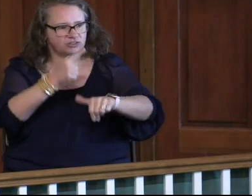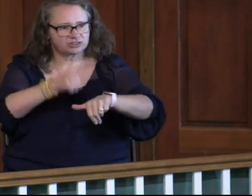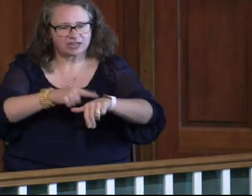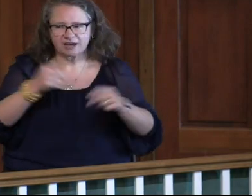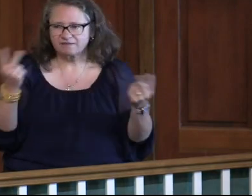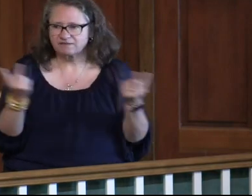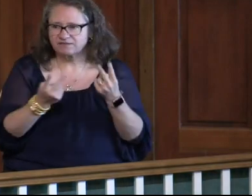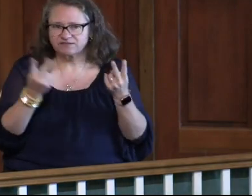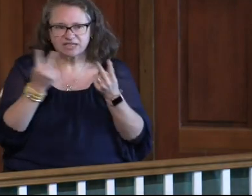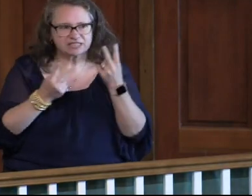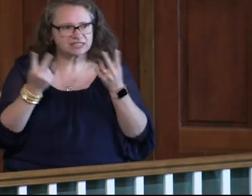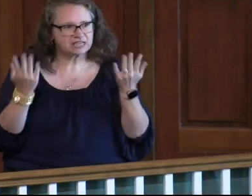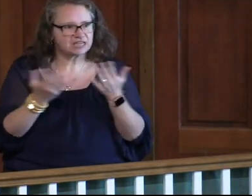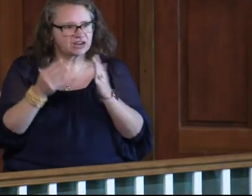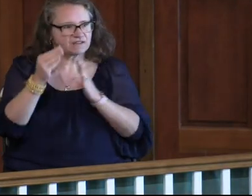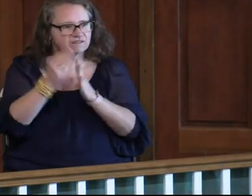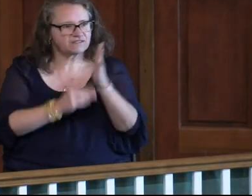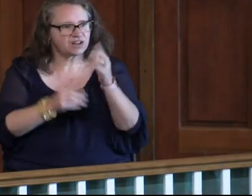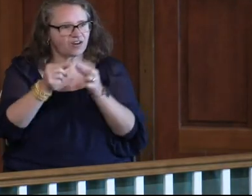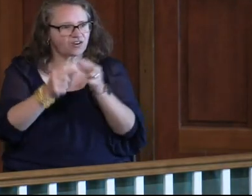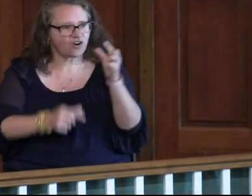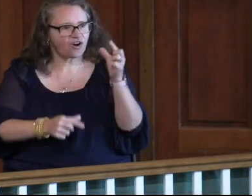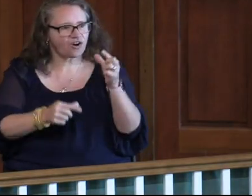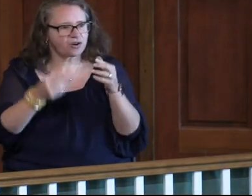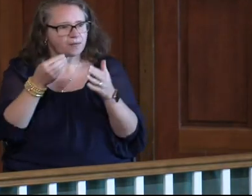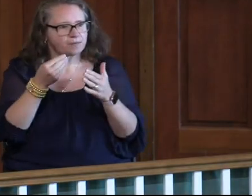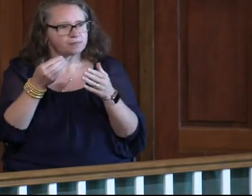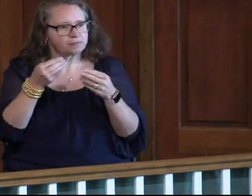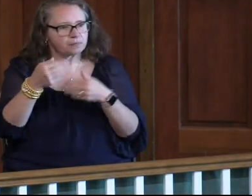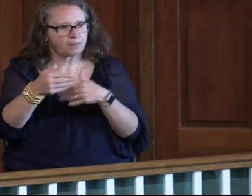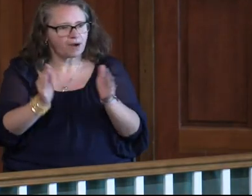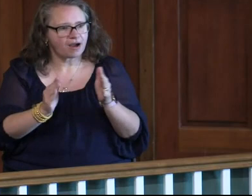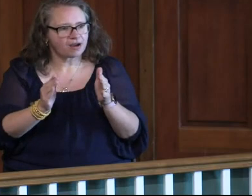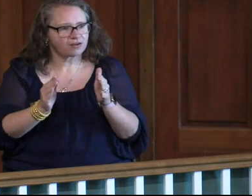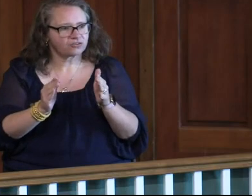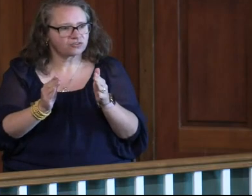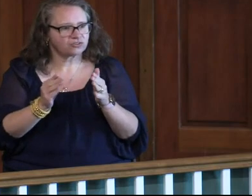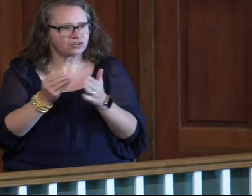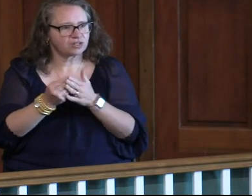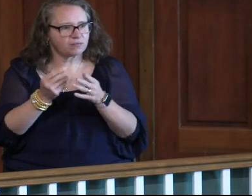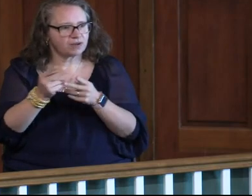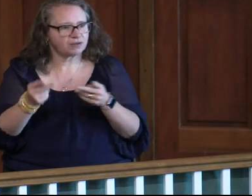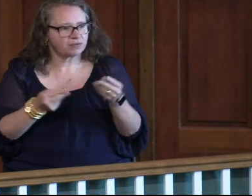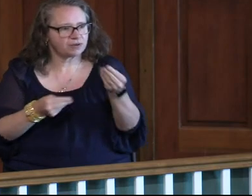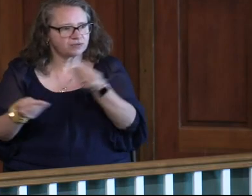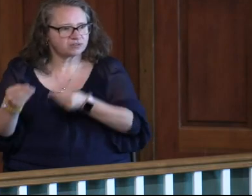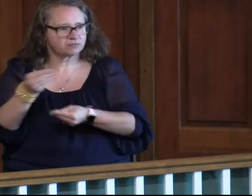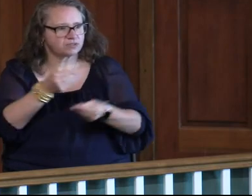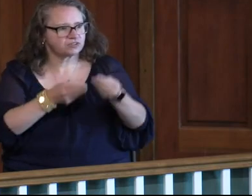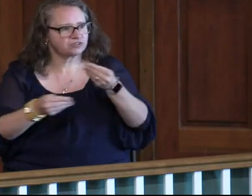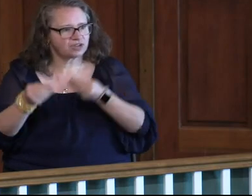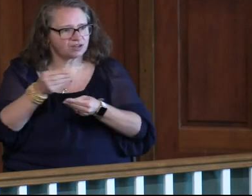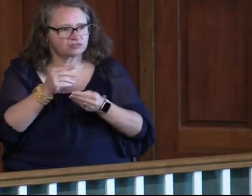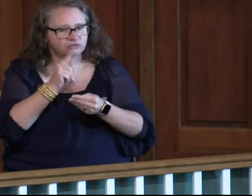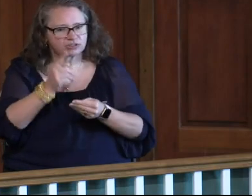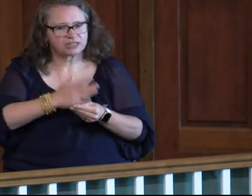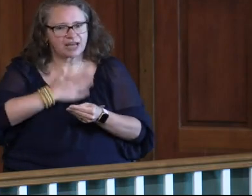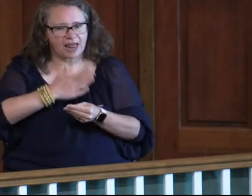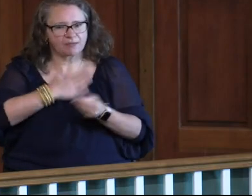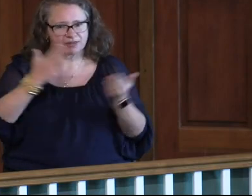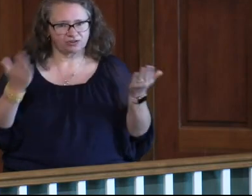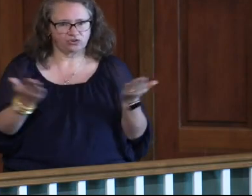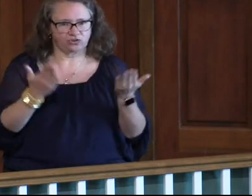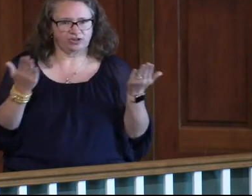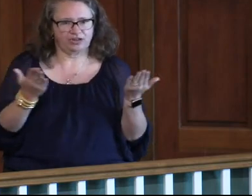time with us, please fill out a Connect card. You can put it in the boxes or in the offering plate when it comes around. We're just really glad that you're